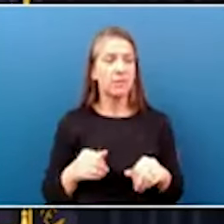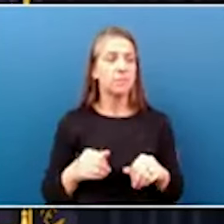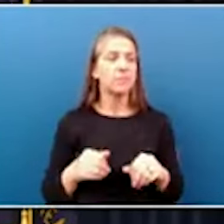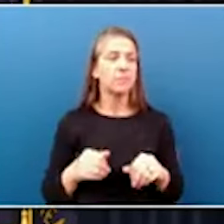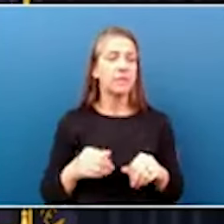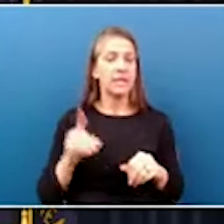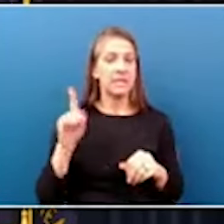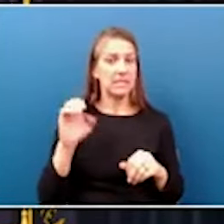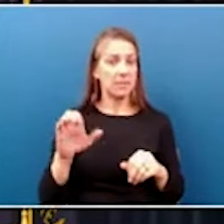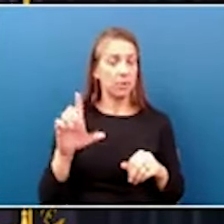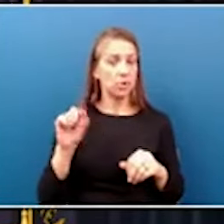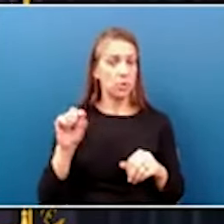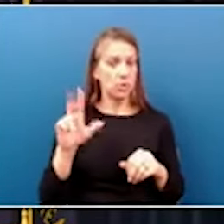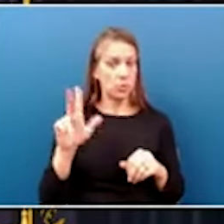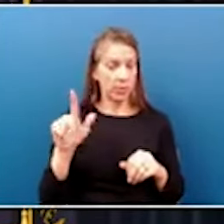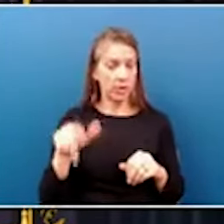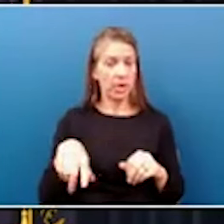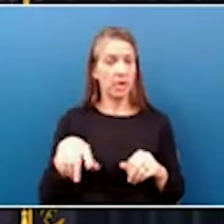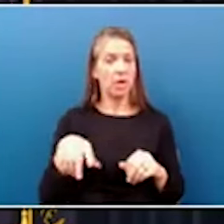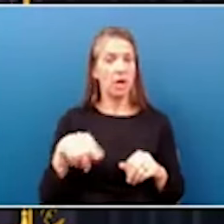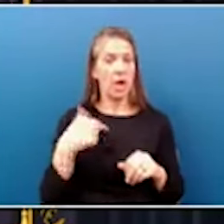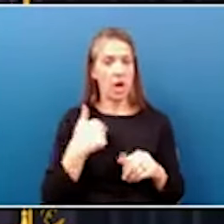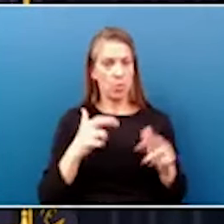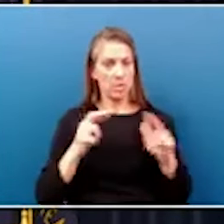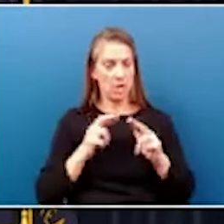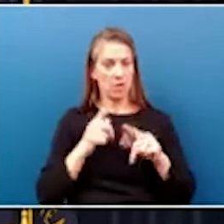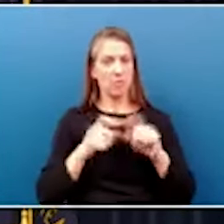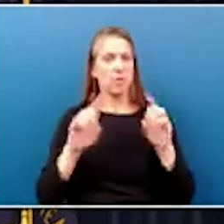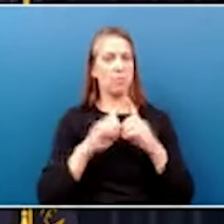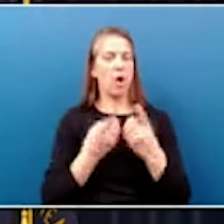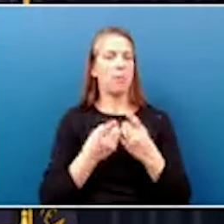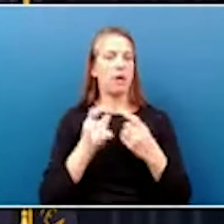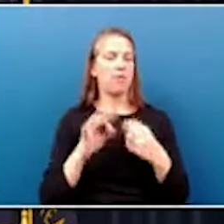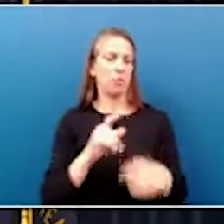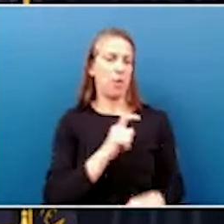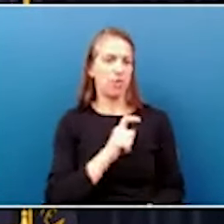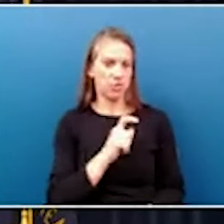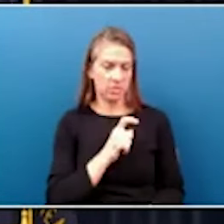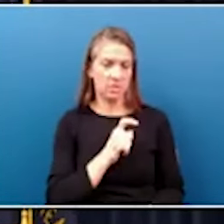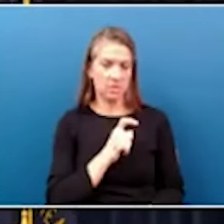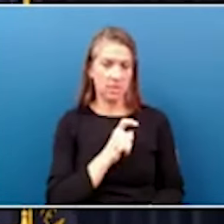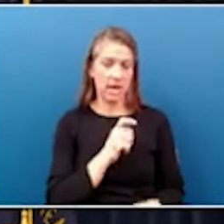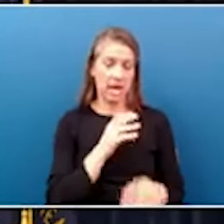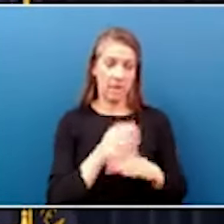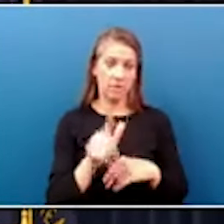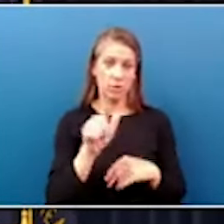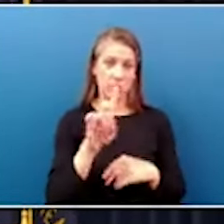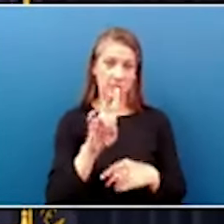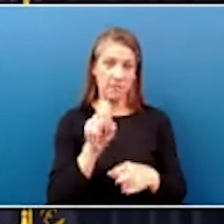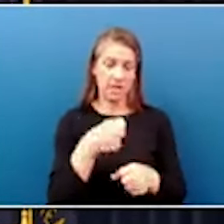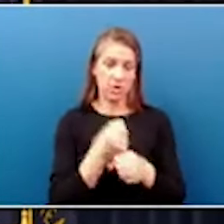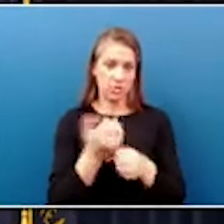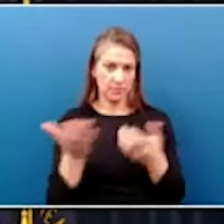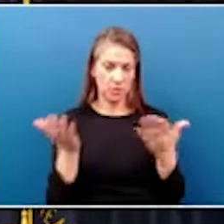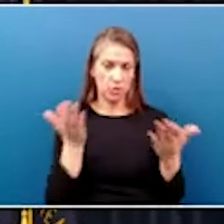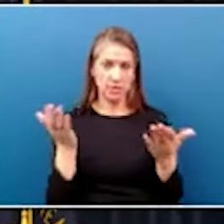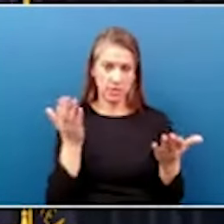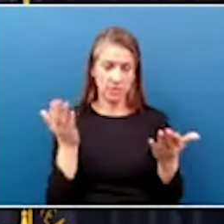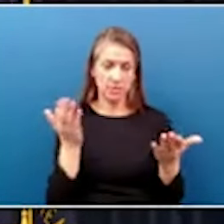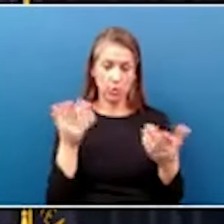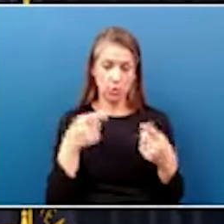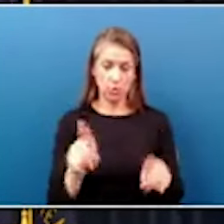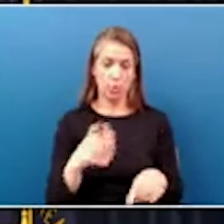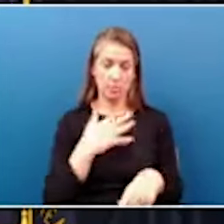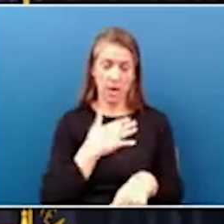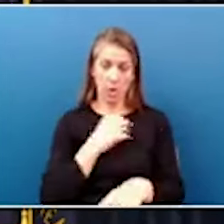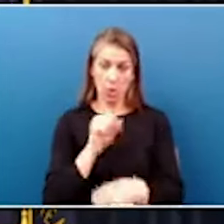23, 2023, I retired from the Department of Corrections after 27 years of service. During my career with the